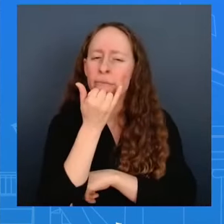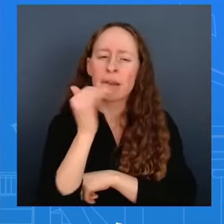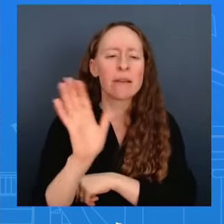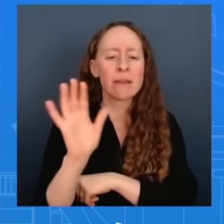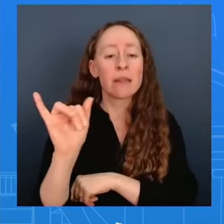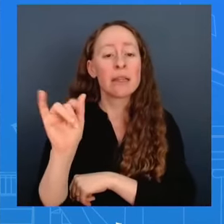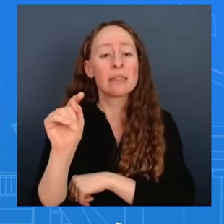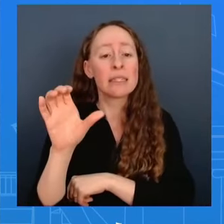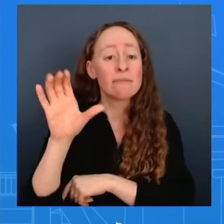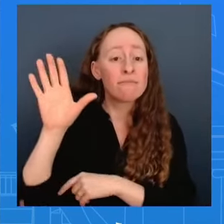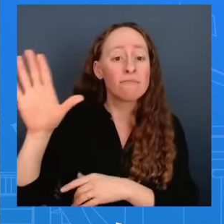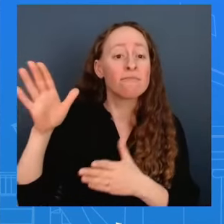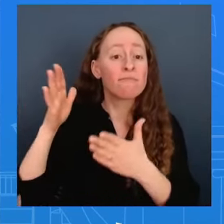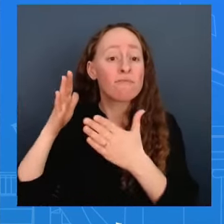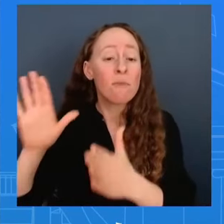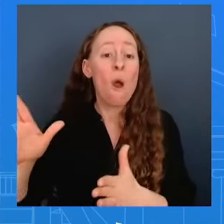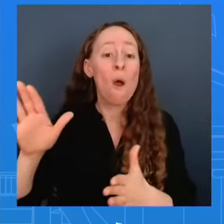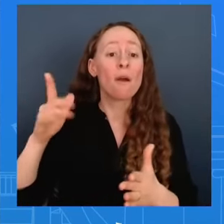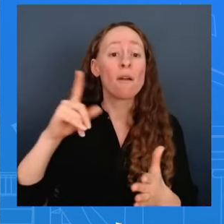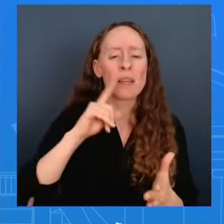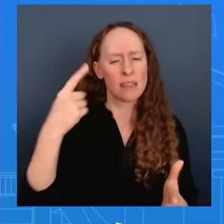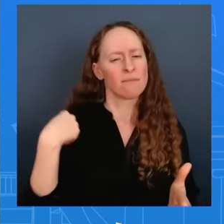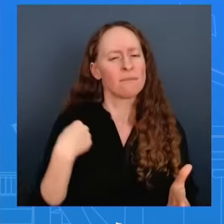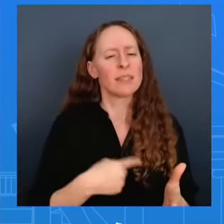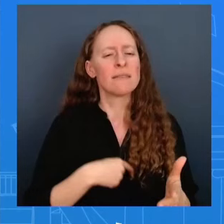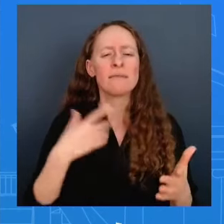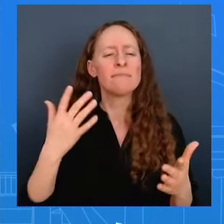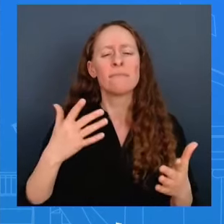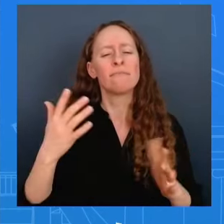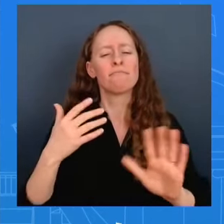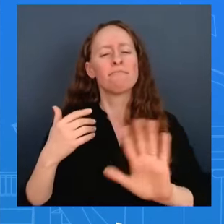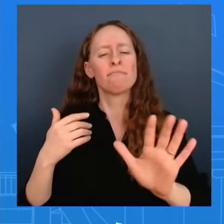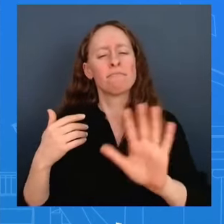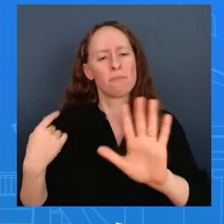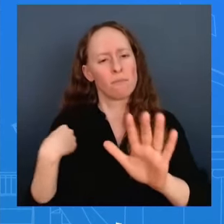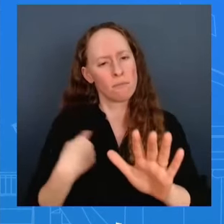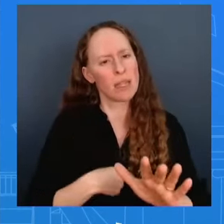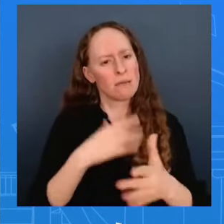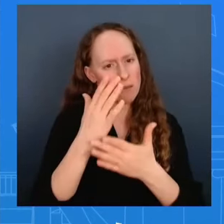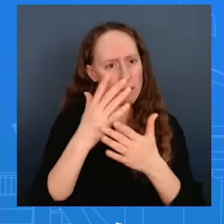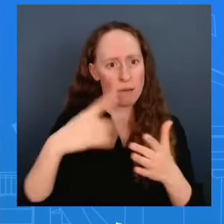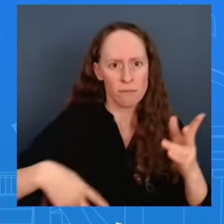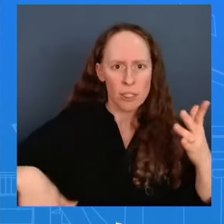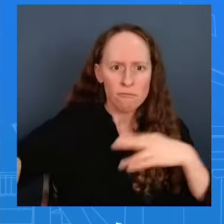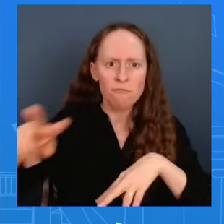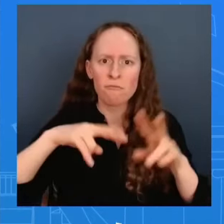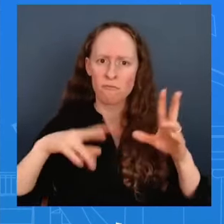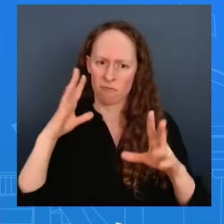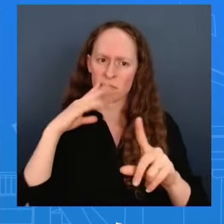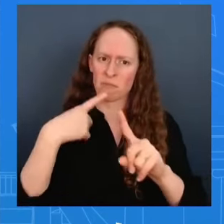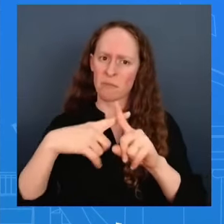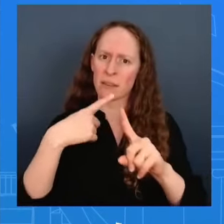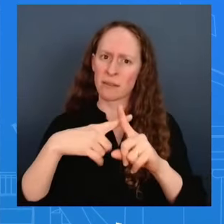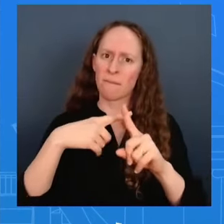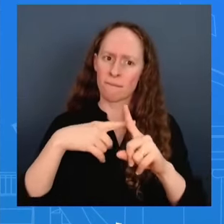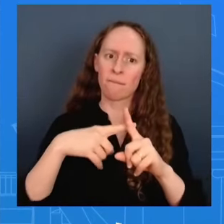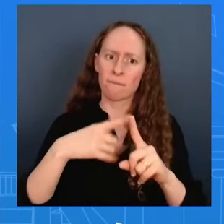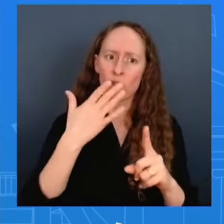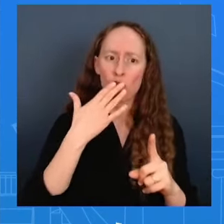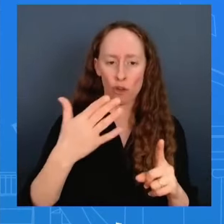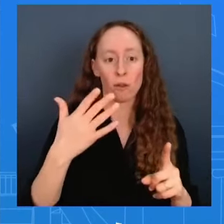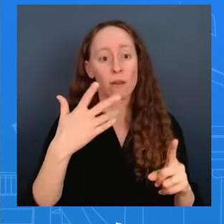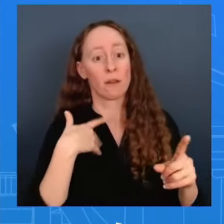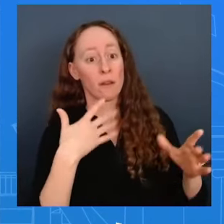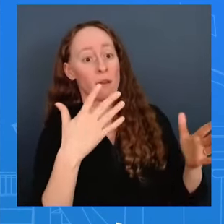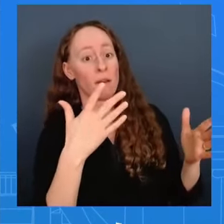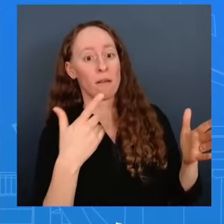clear that there were positive impacts of the tariffs on the specific industries uh that were being covered by